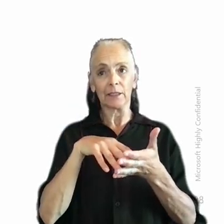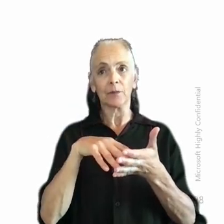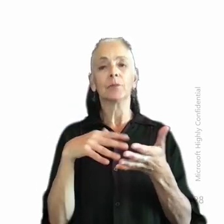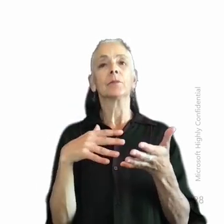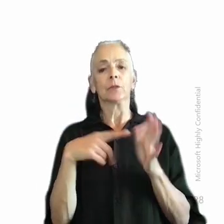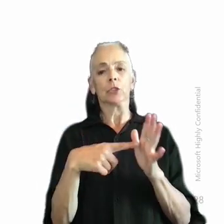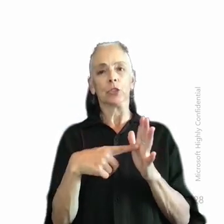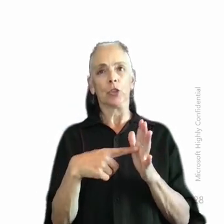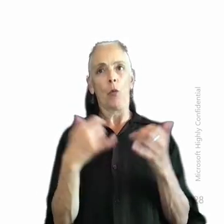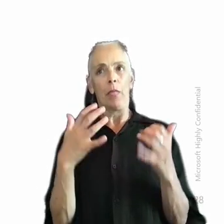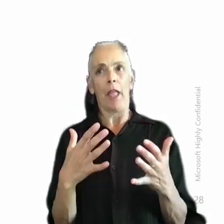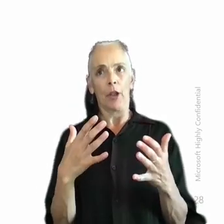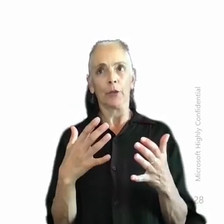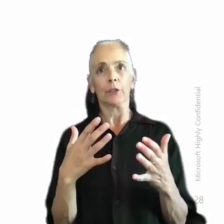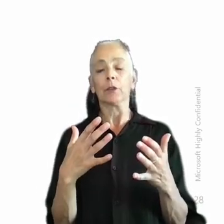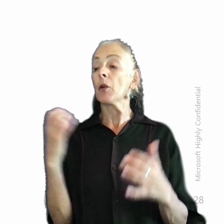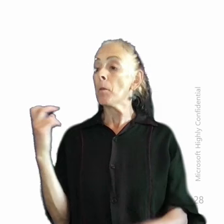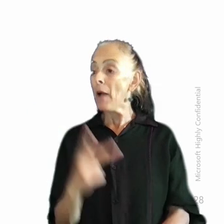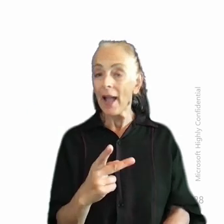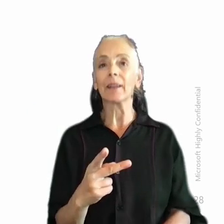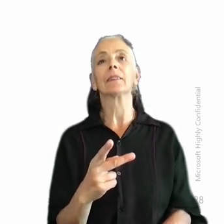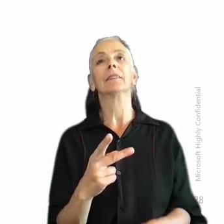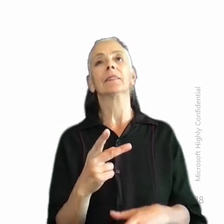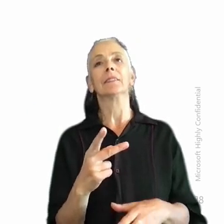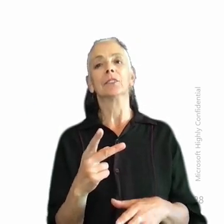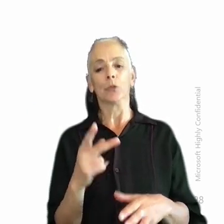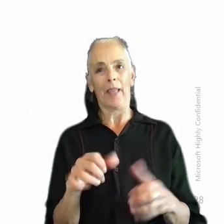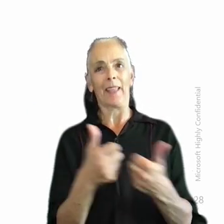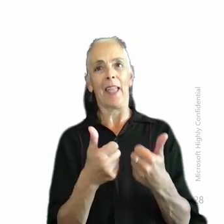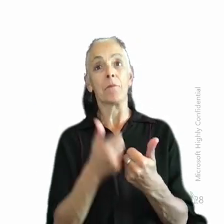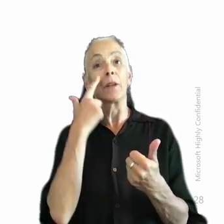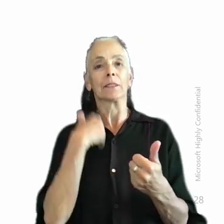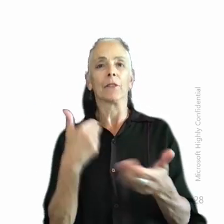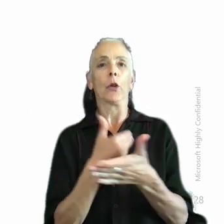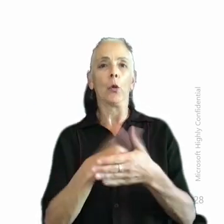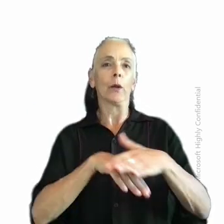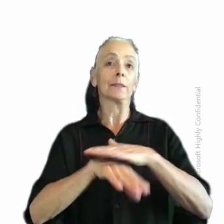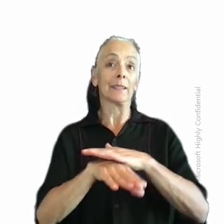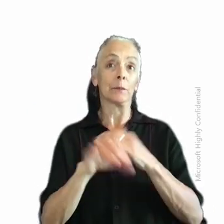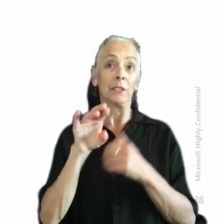they've returned to the game Sea of Thieves explicitly because of its new accessibility features.